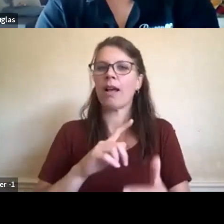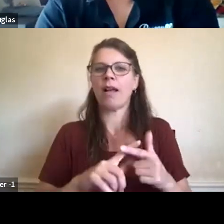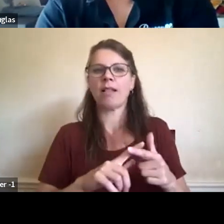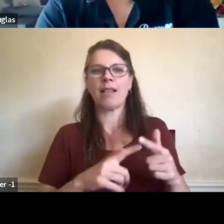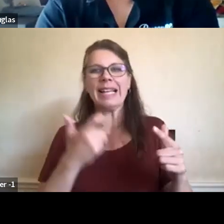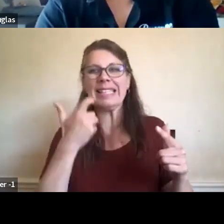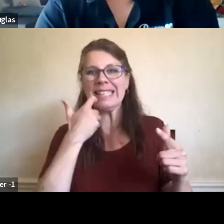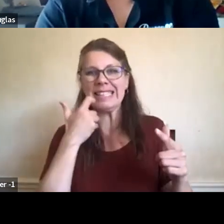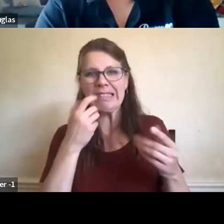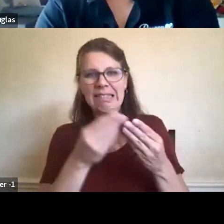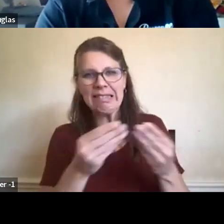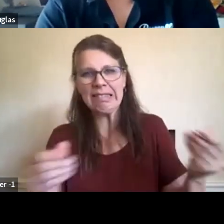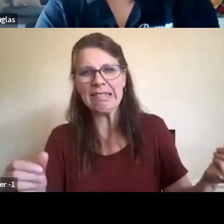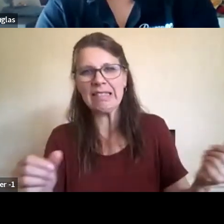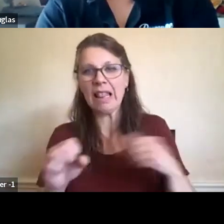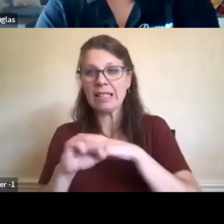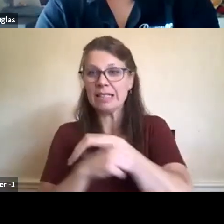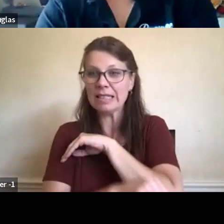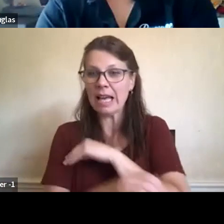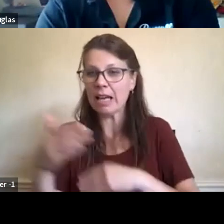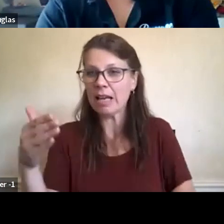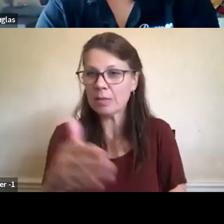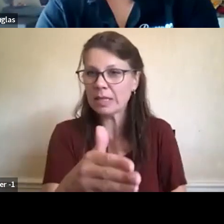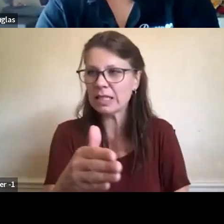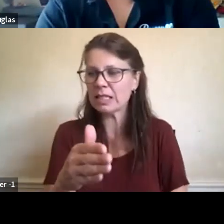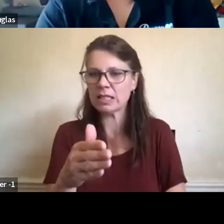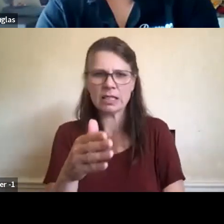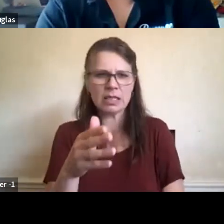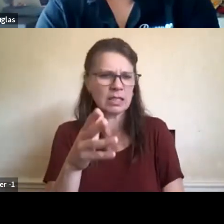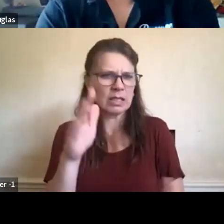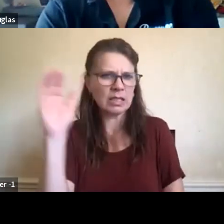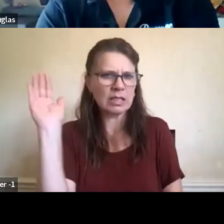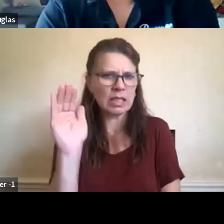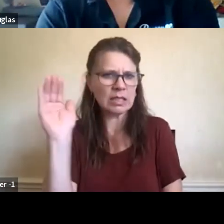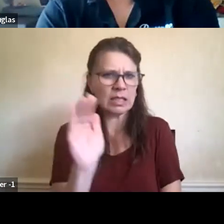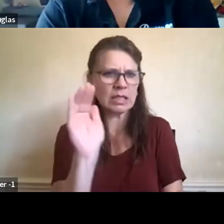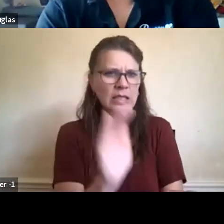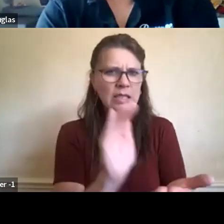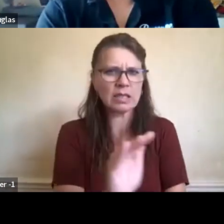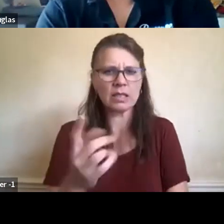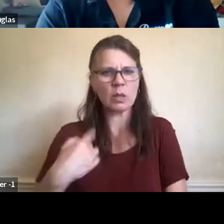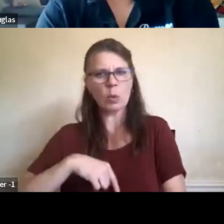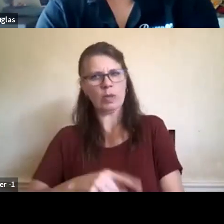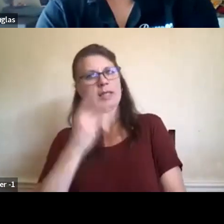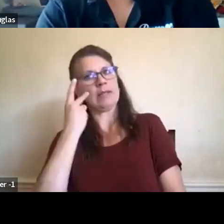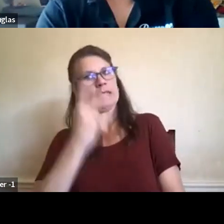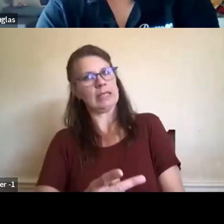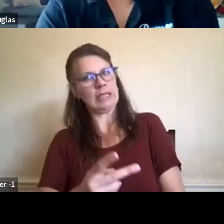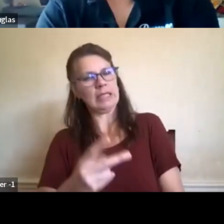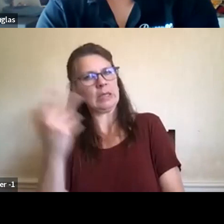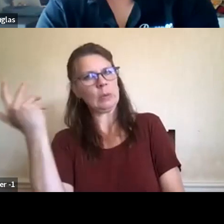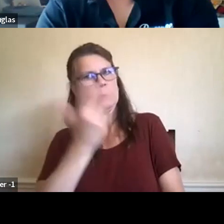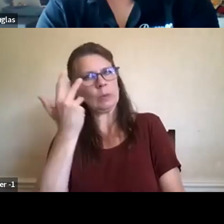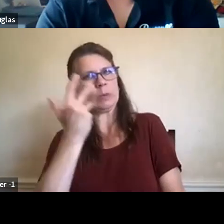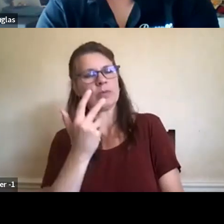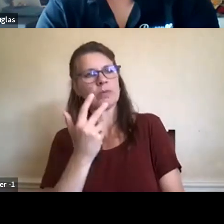And as native people of this coastline, we have been a witness to the boom and bust of